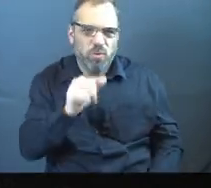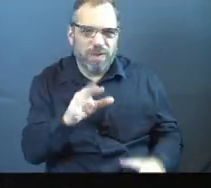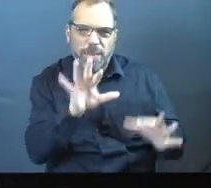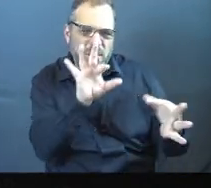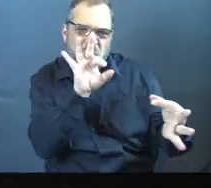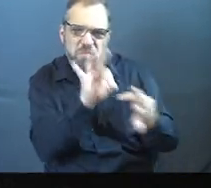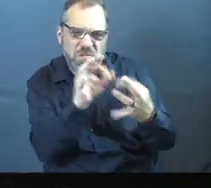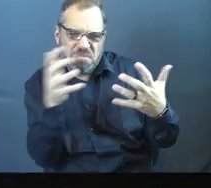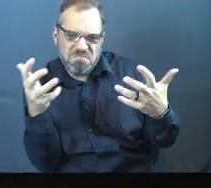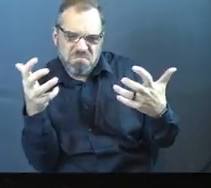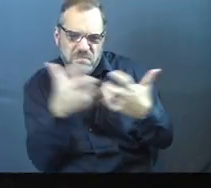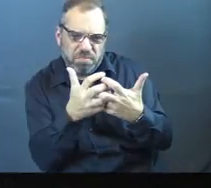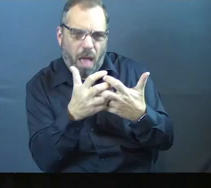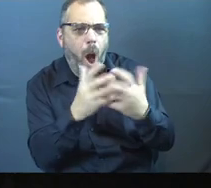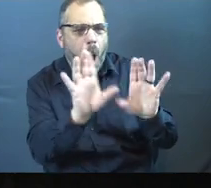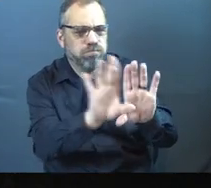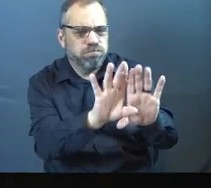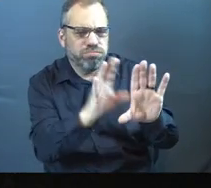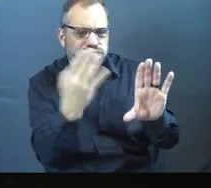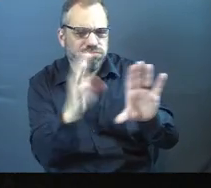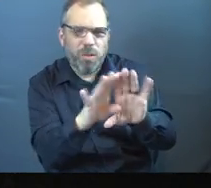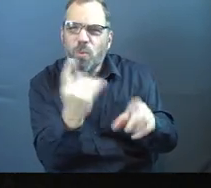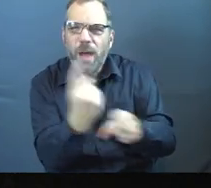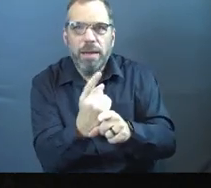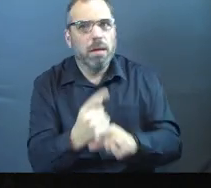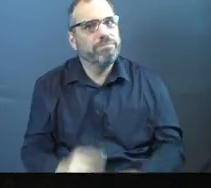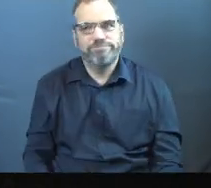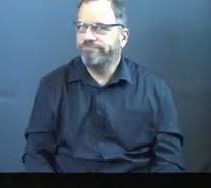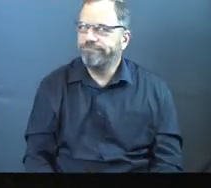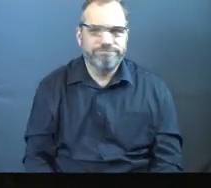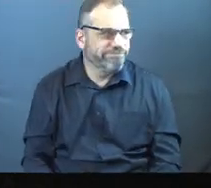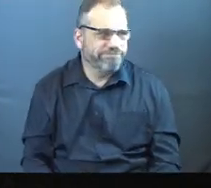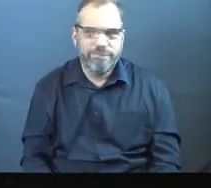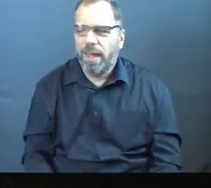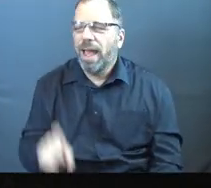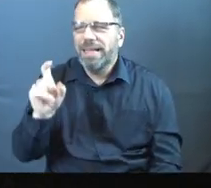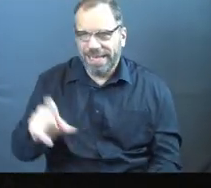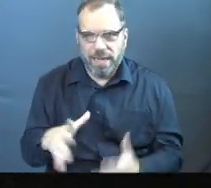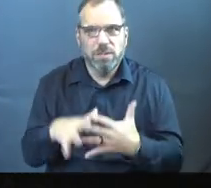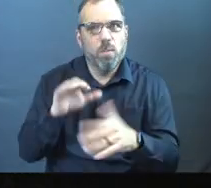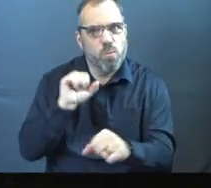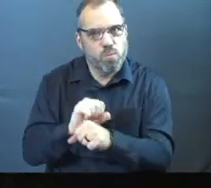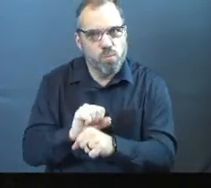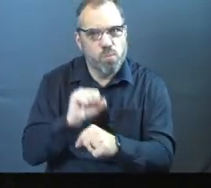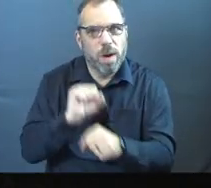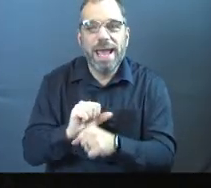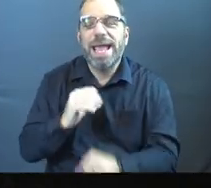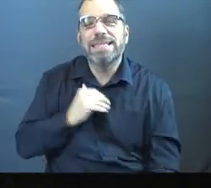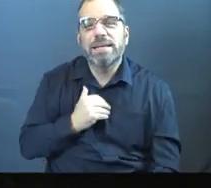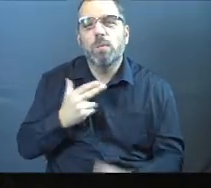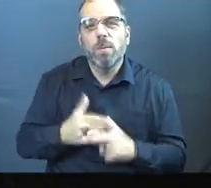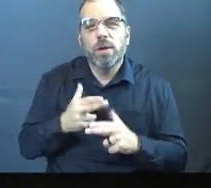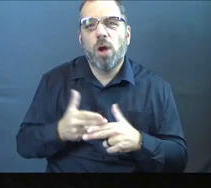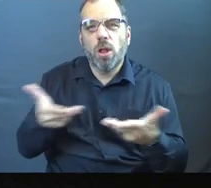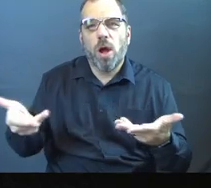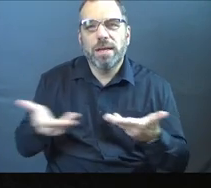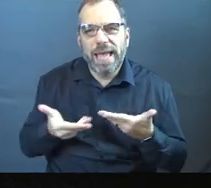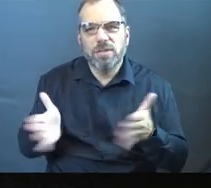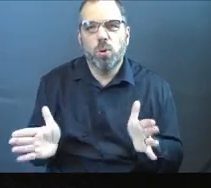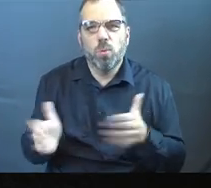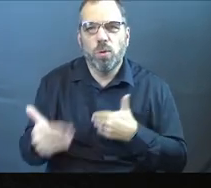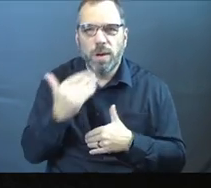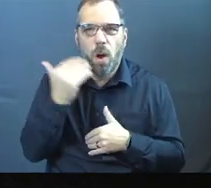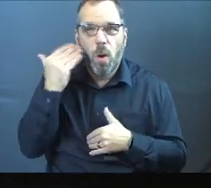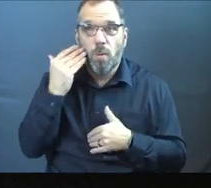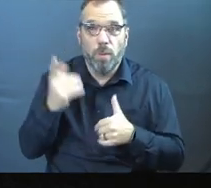The door was just ready, perfect fit. It was like easy peasy, right? Well, this one needed some work. It's into our guest room in our house right when you walk in the front